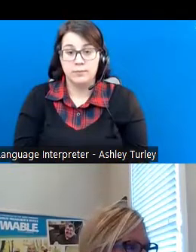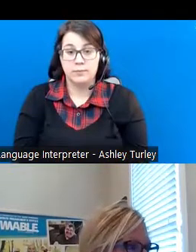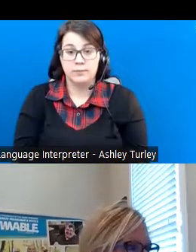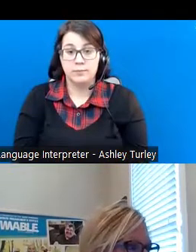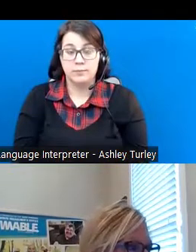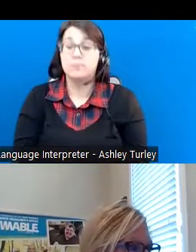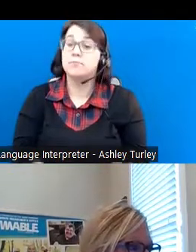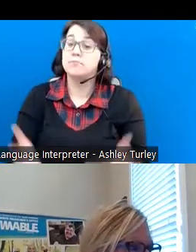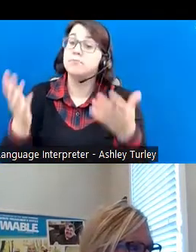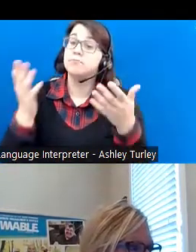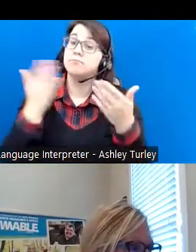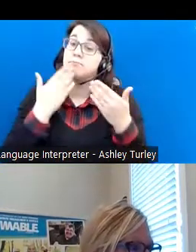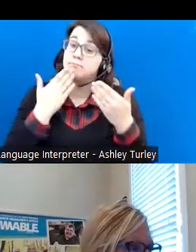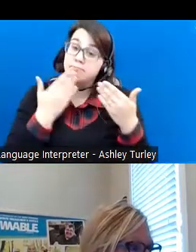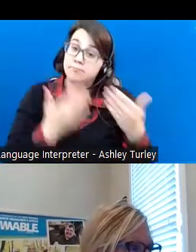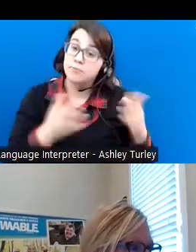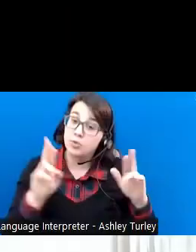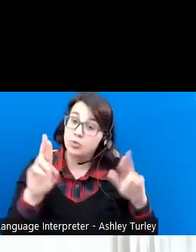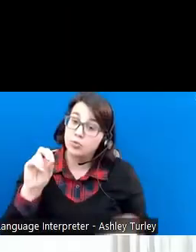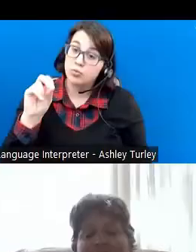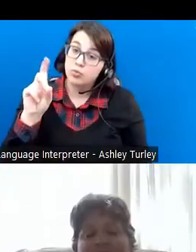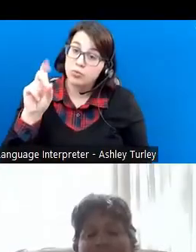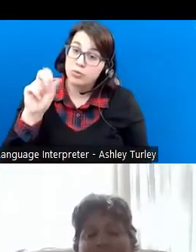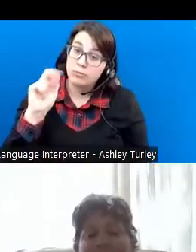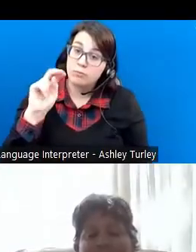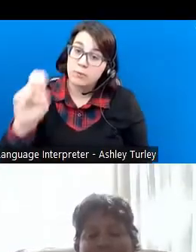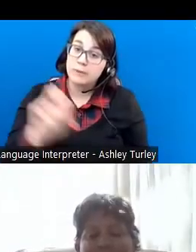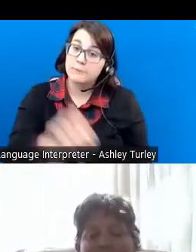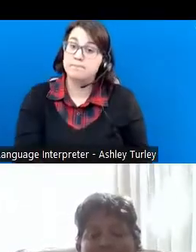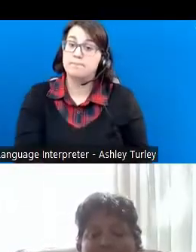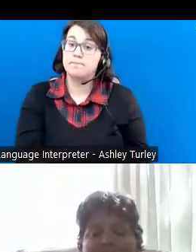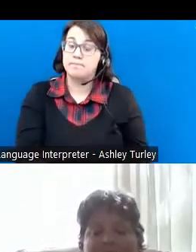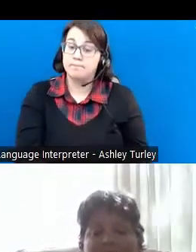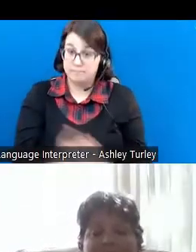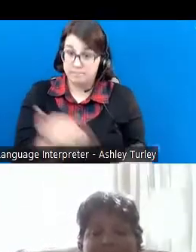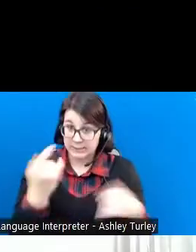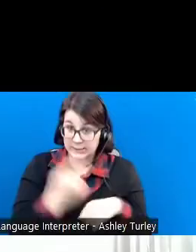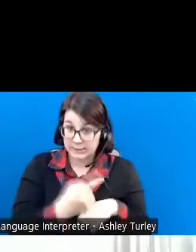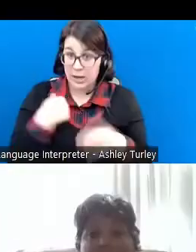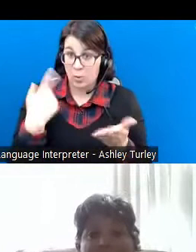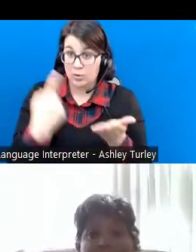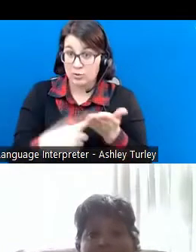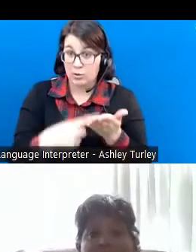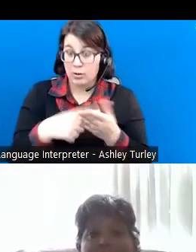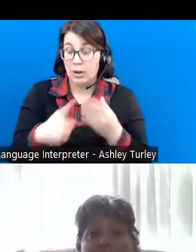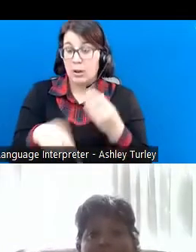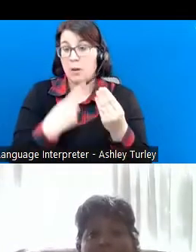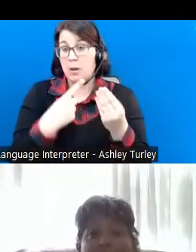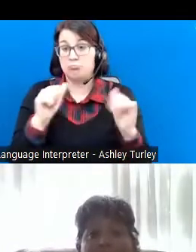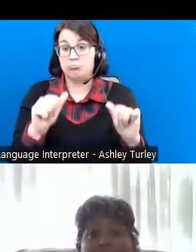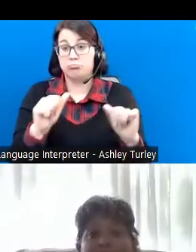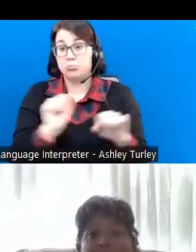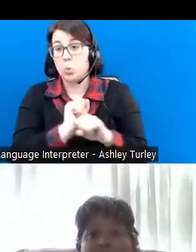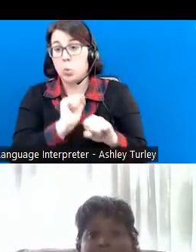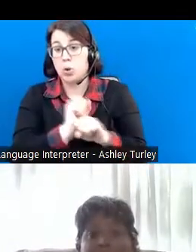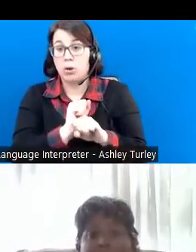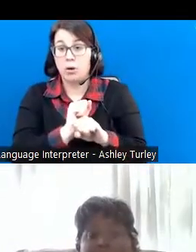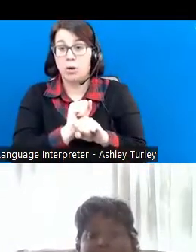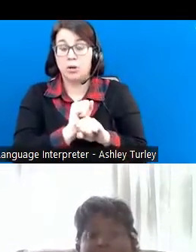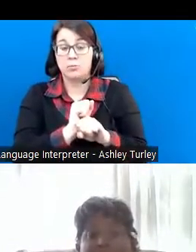Roxanne. I'd like to talk today about being employable while